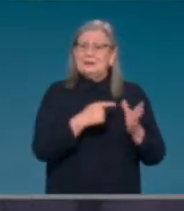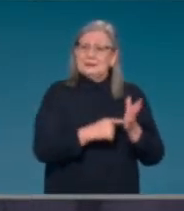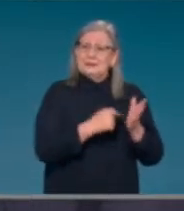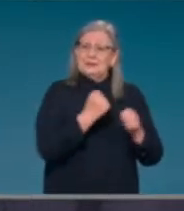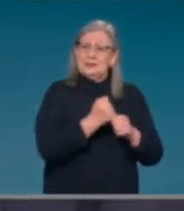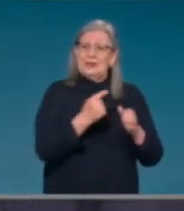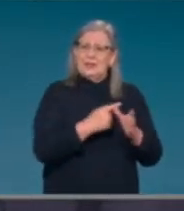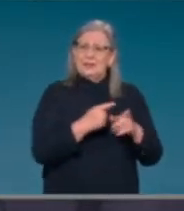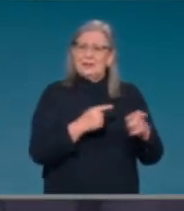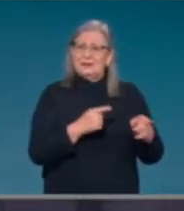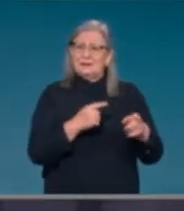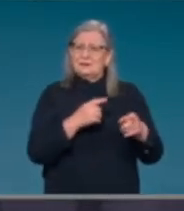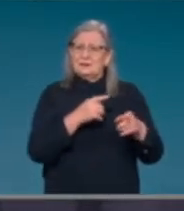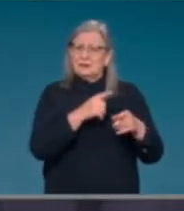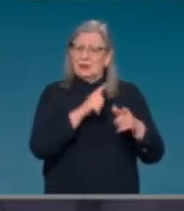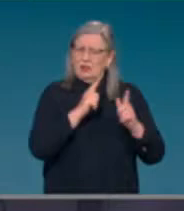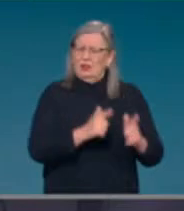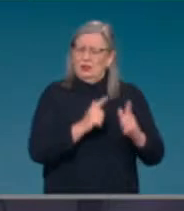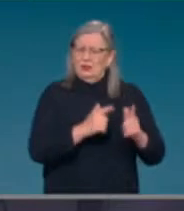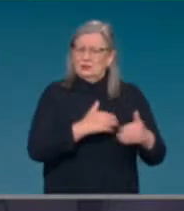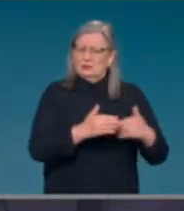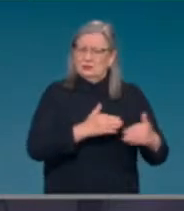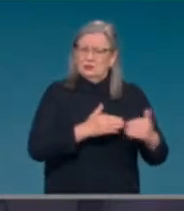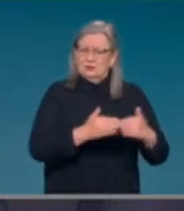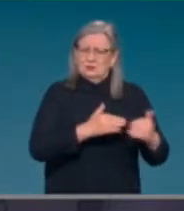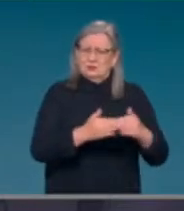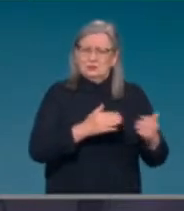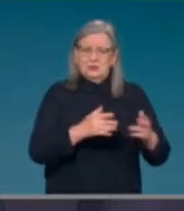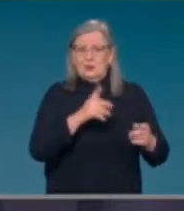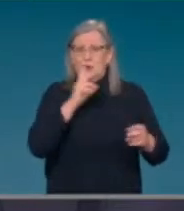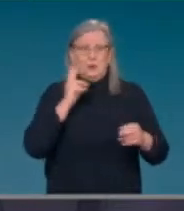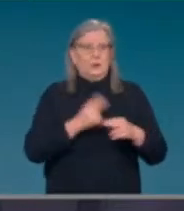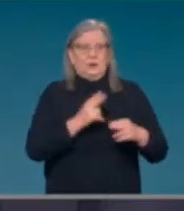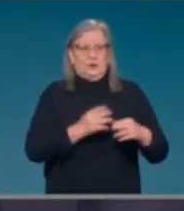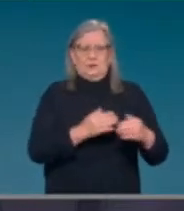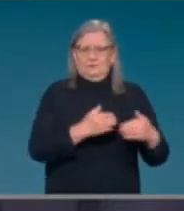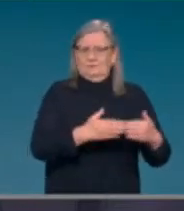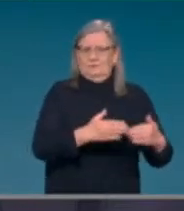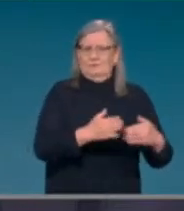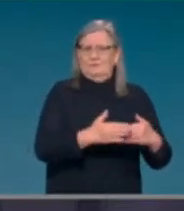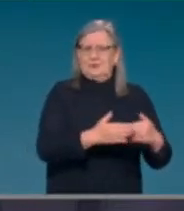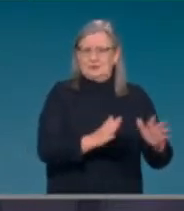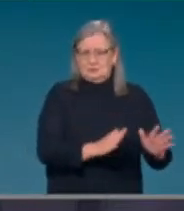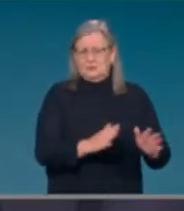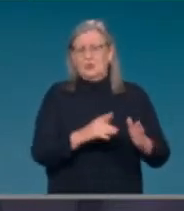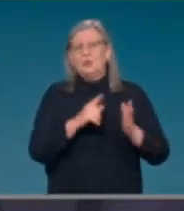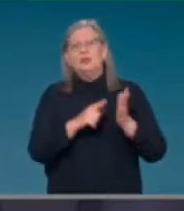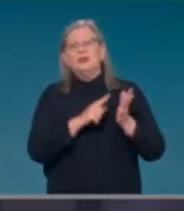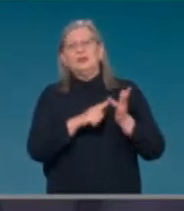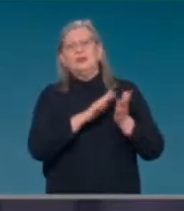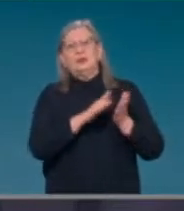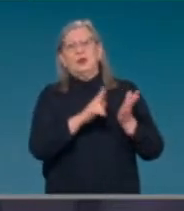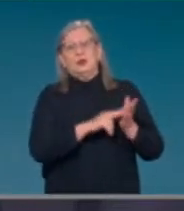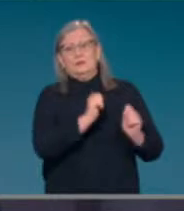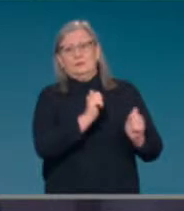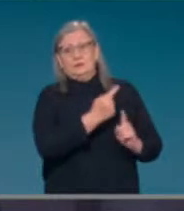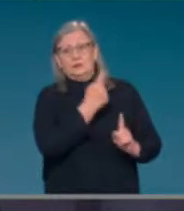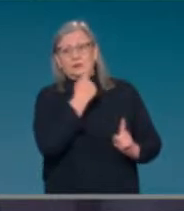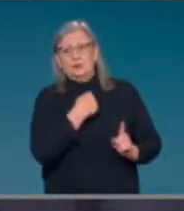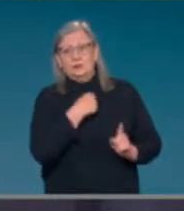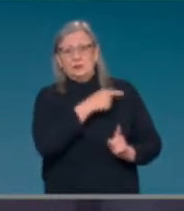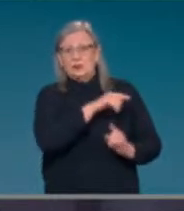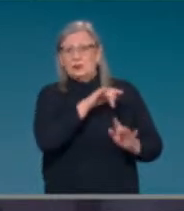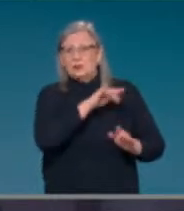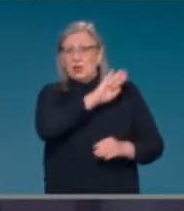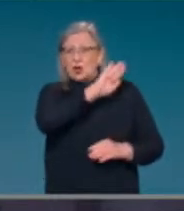John, just as a personal example, confessed to me this morning he hadn't been home to Victoria for six months. He's just been working through